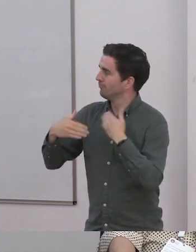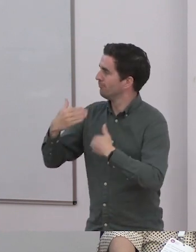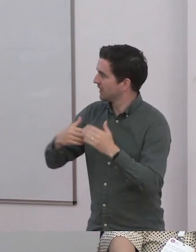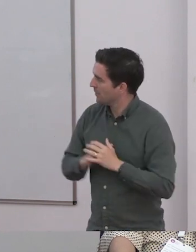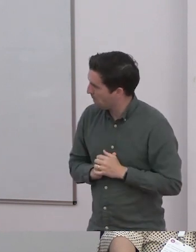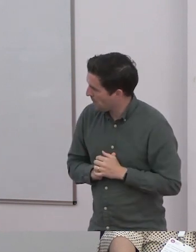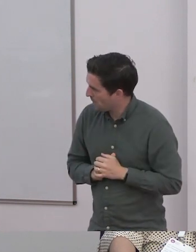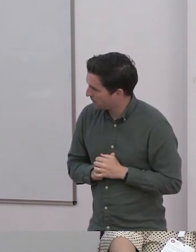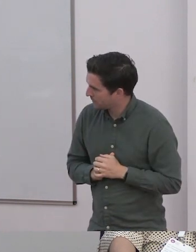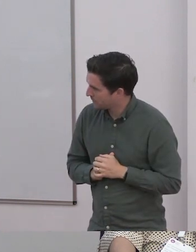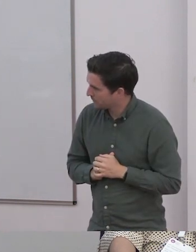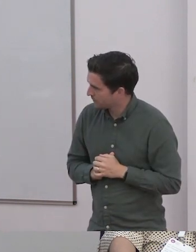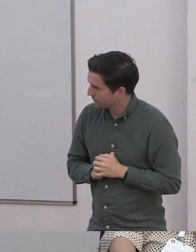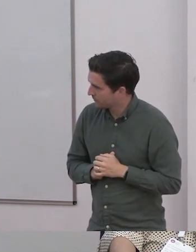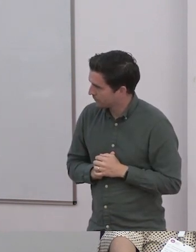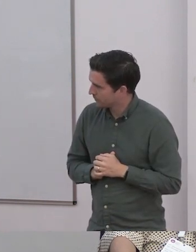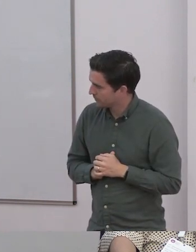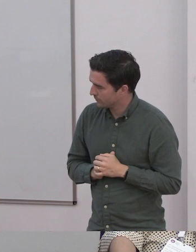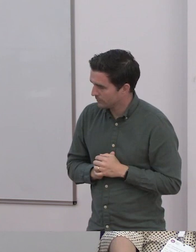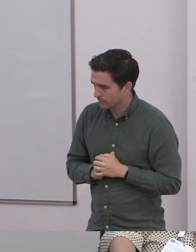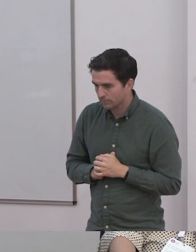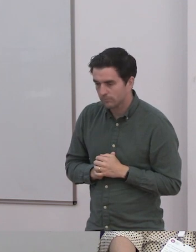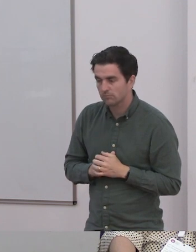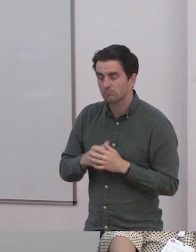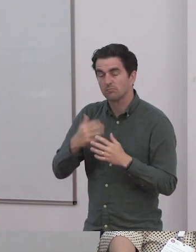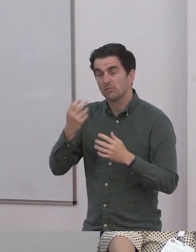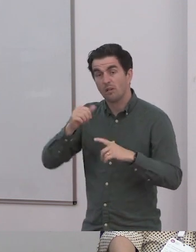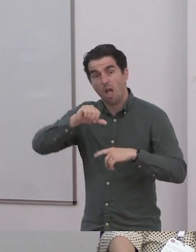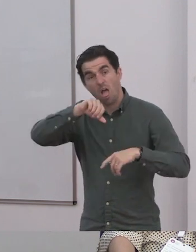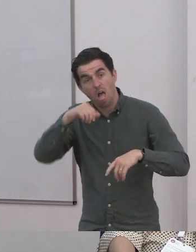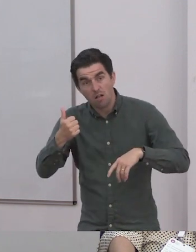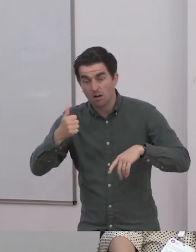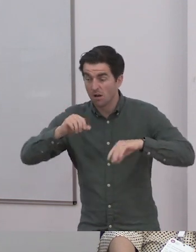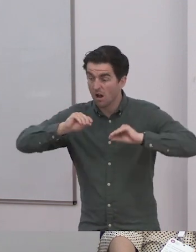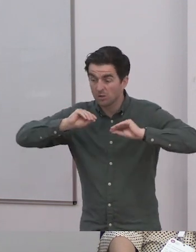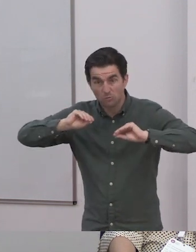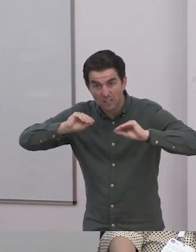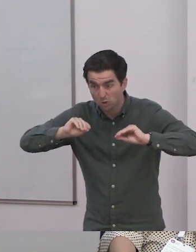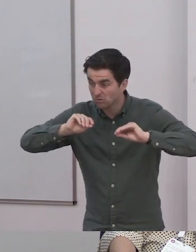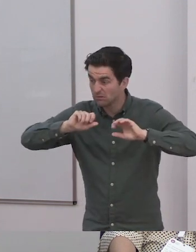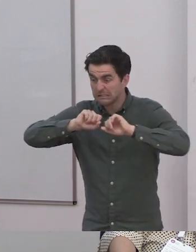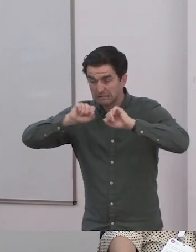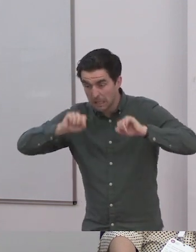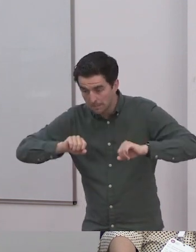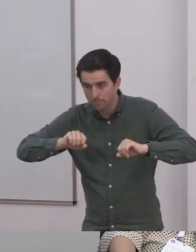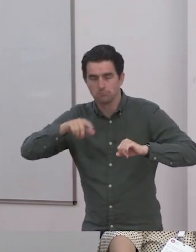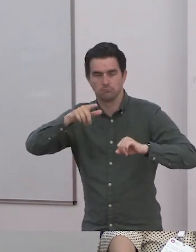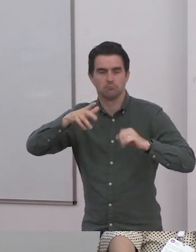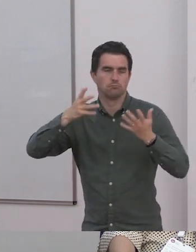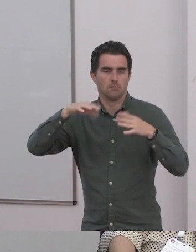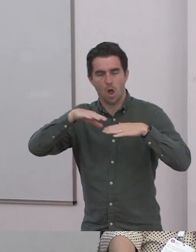schools. And it's a very similar process to what we do. I read Jan Fortunewood's book, With Consent,